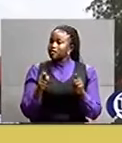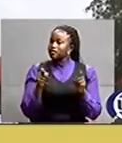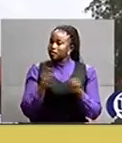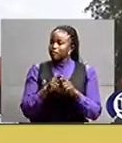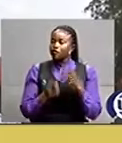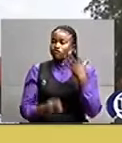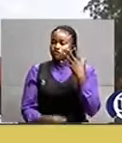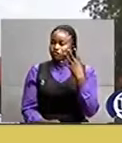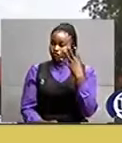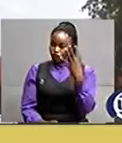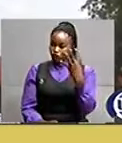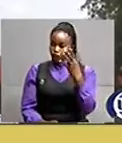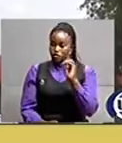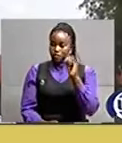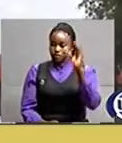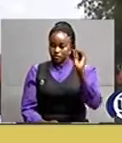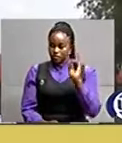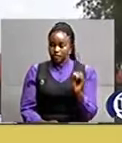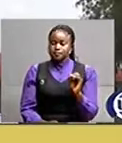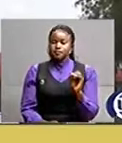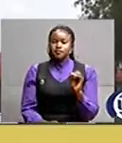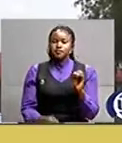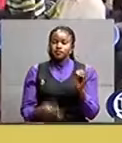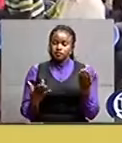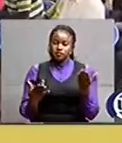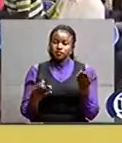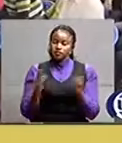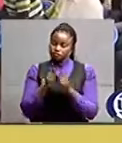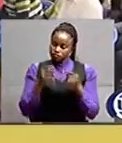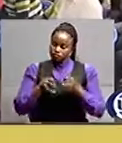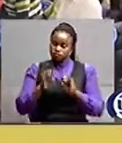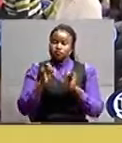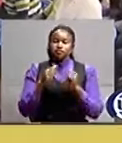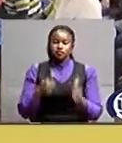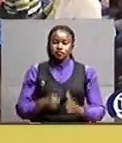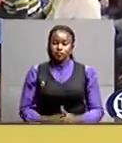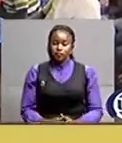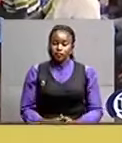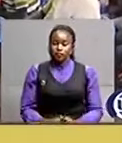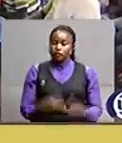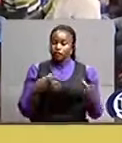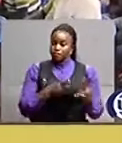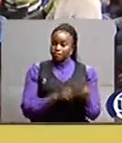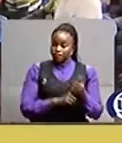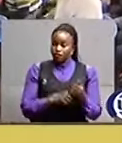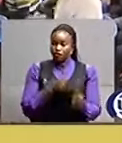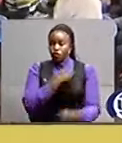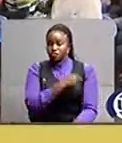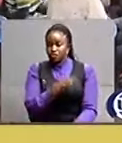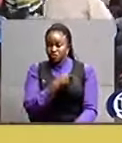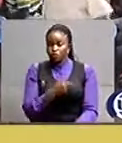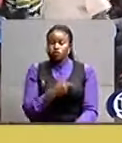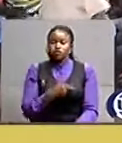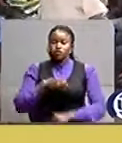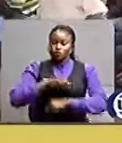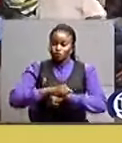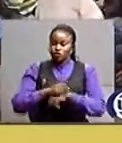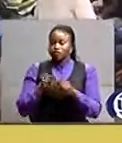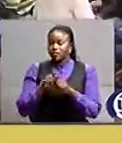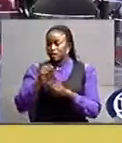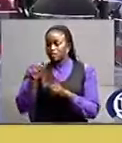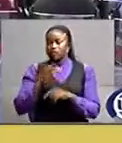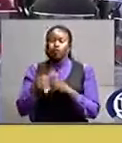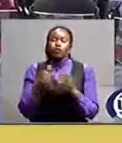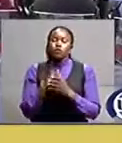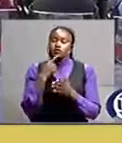percent about seeing all other companies beneficiaries including hospitals schools and others said